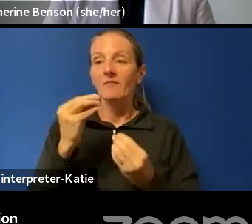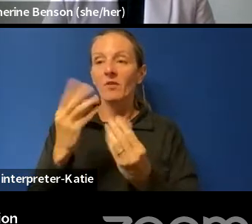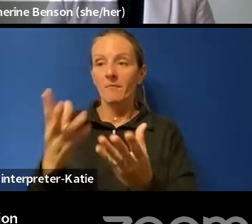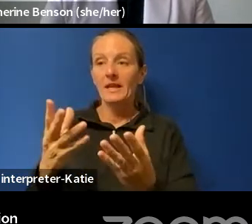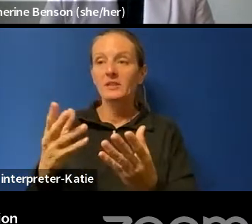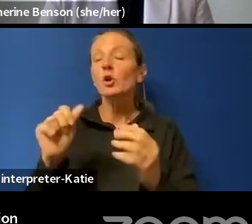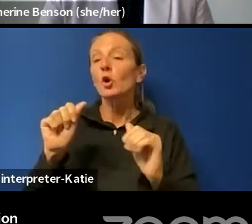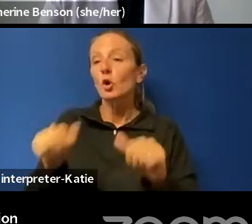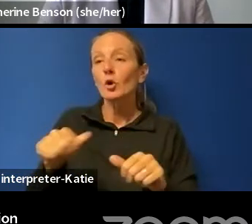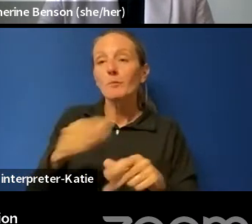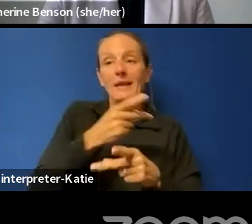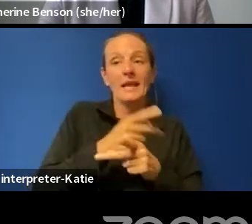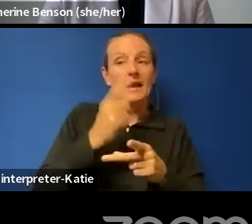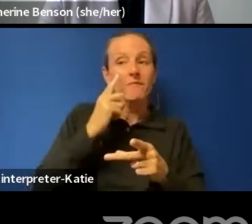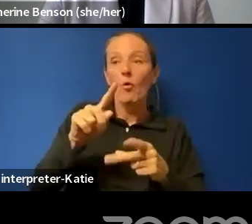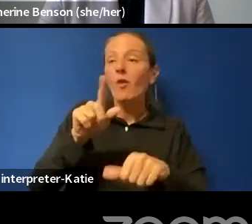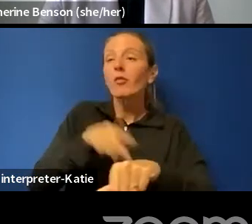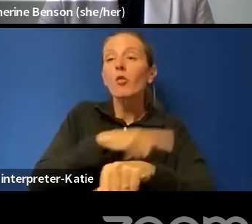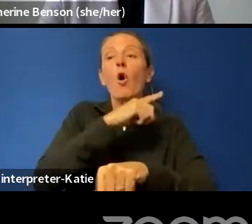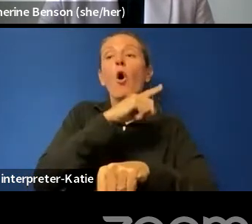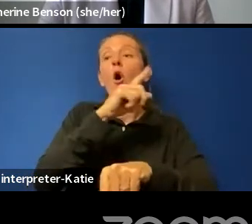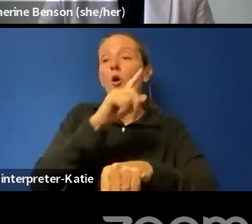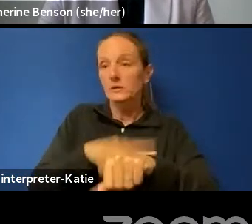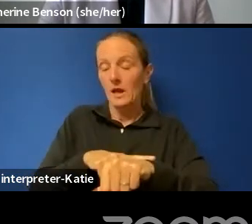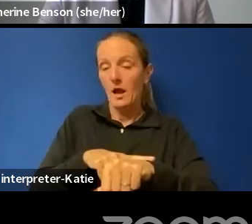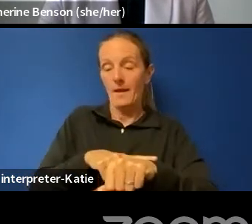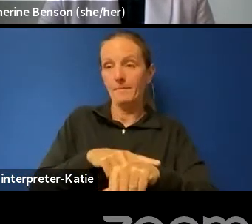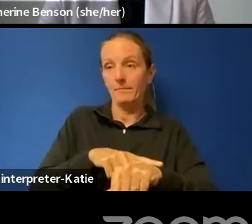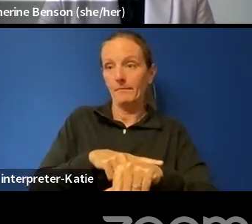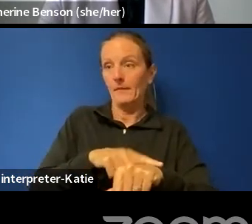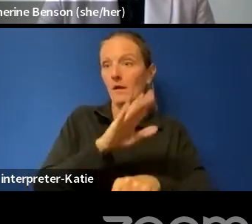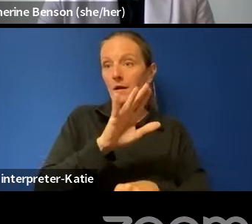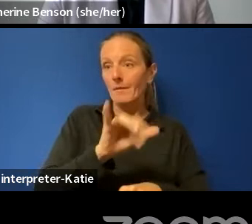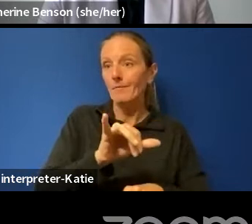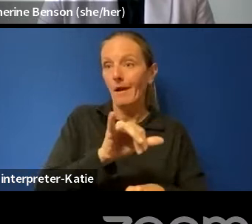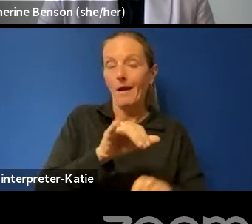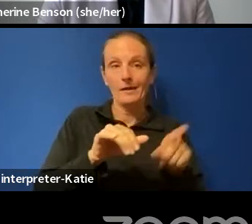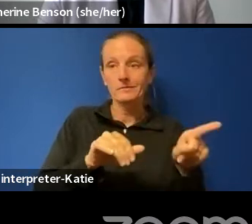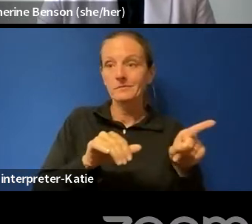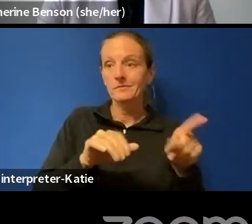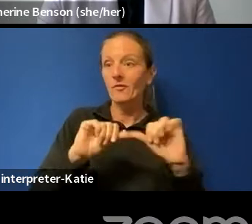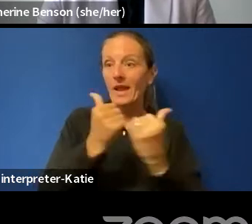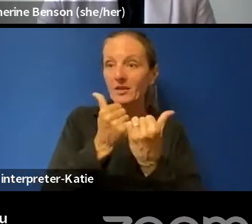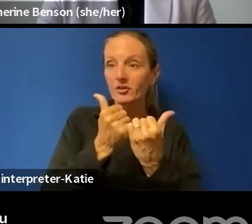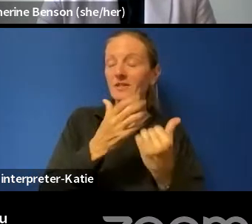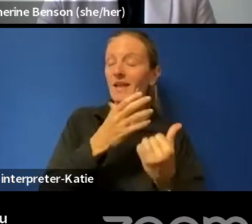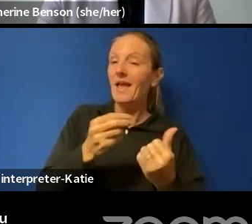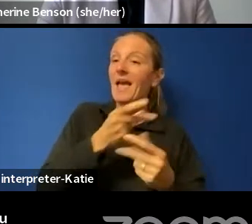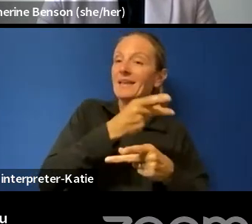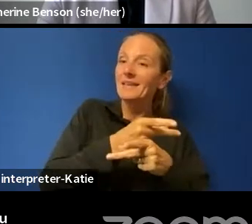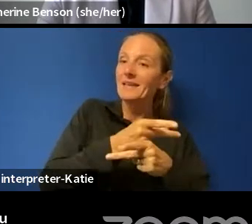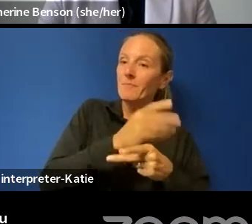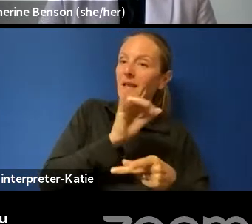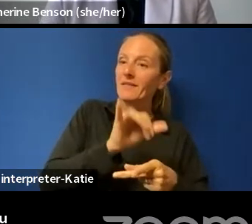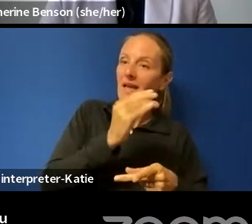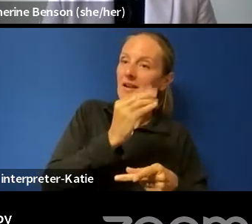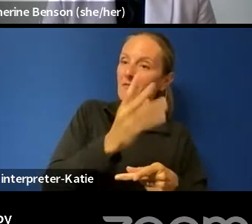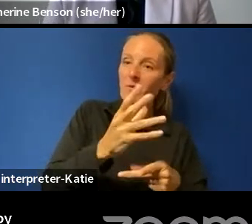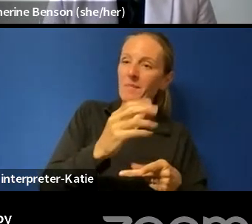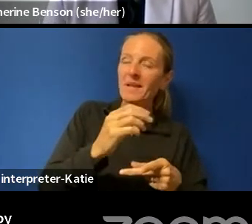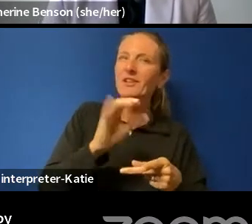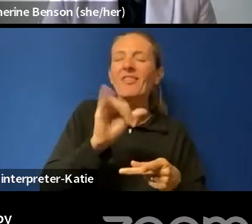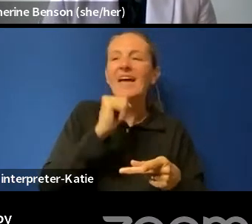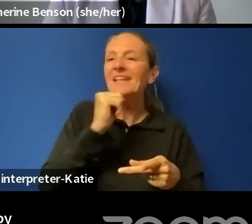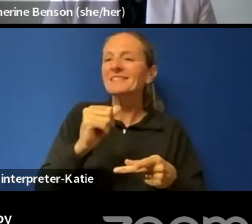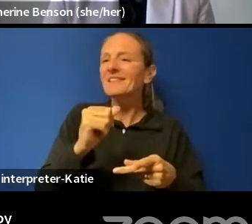be retained for a very, very long time by the agency. And it's not just the retention of the information that's concerning to us,